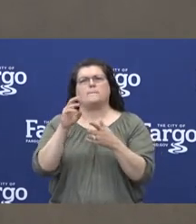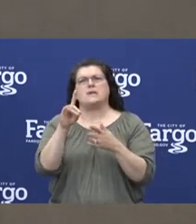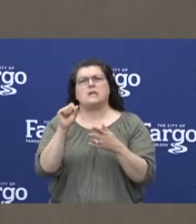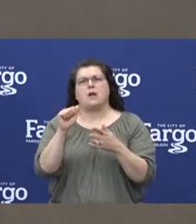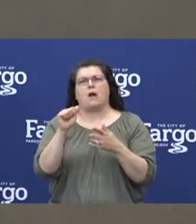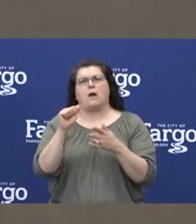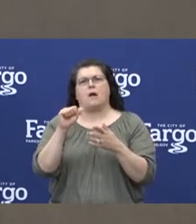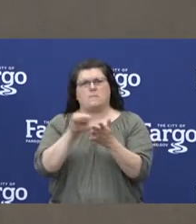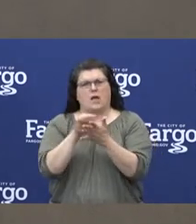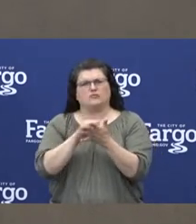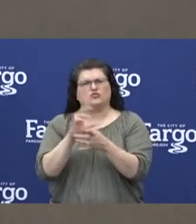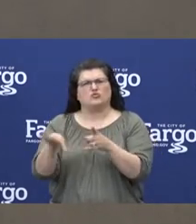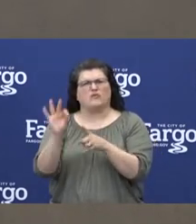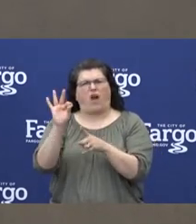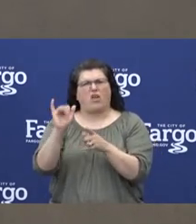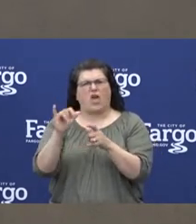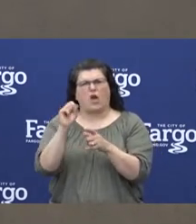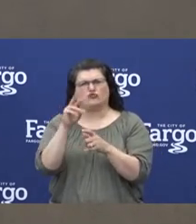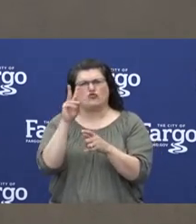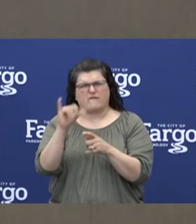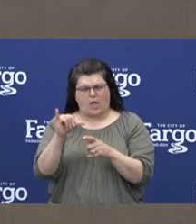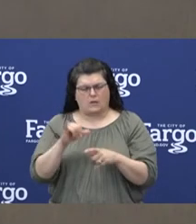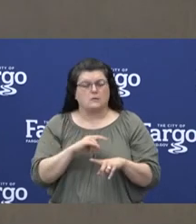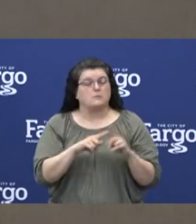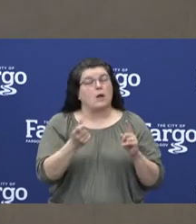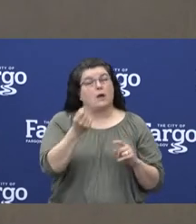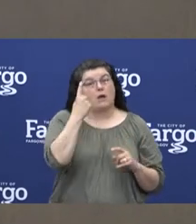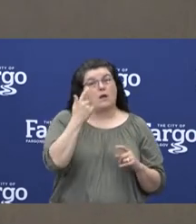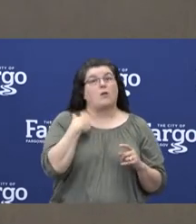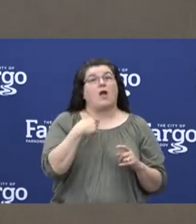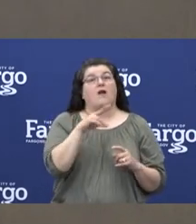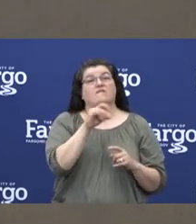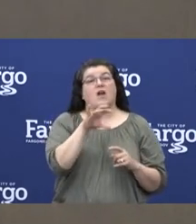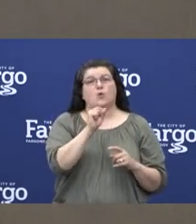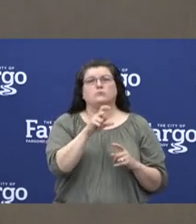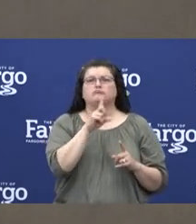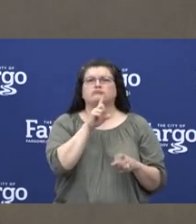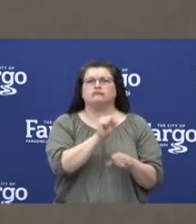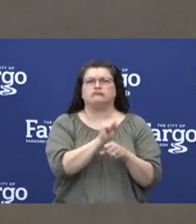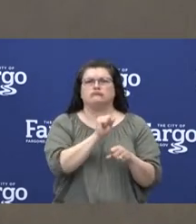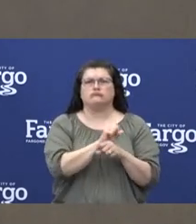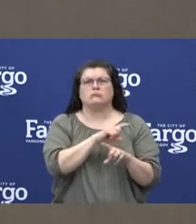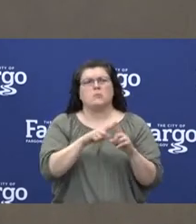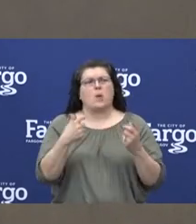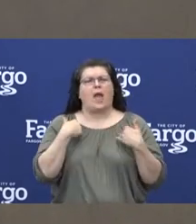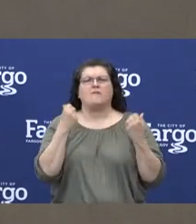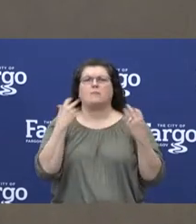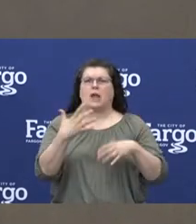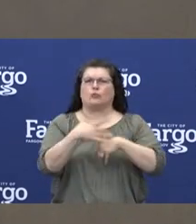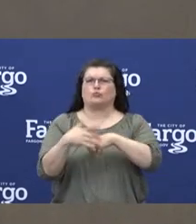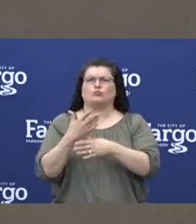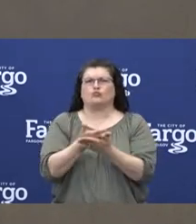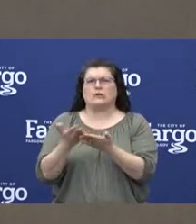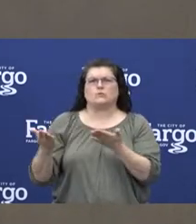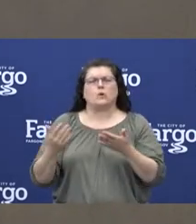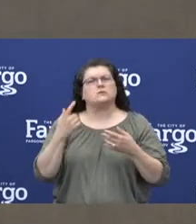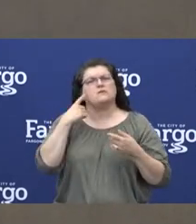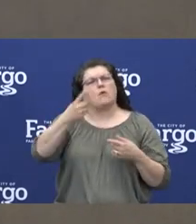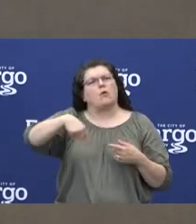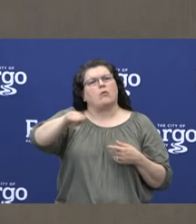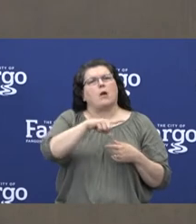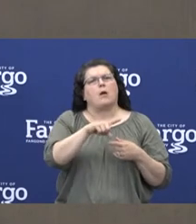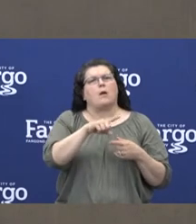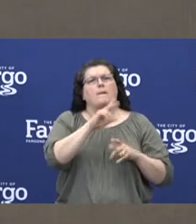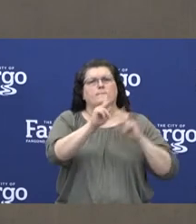is a real thing, but there are a lot of helper resources for the public and small businesses to review during